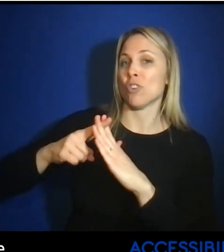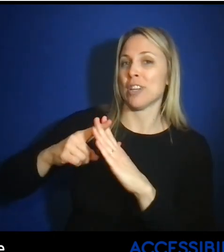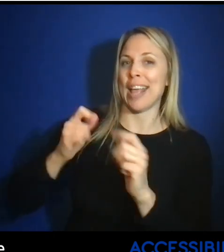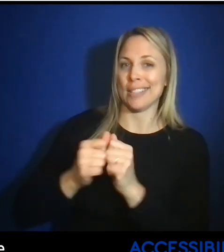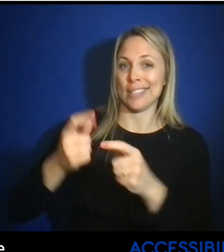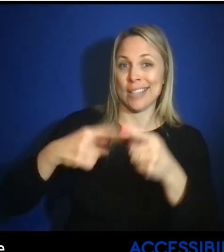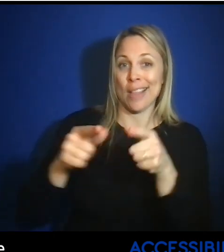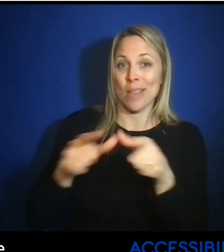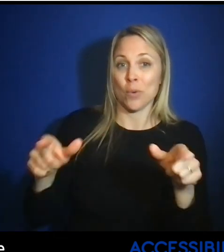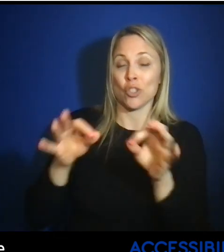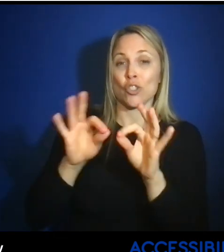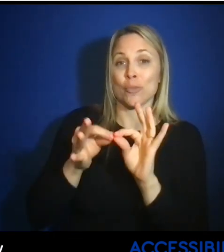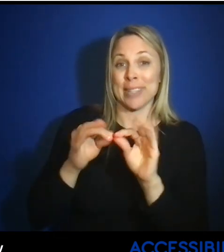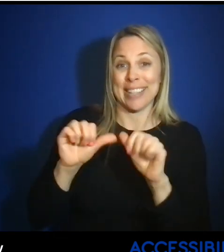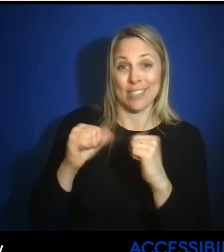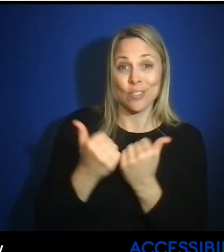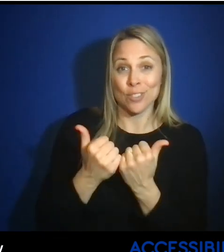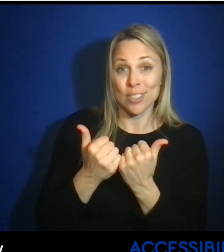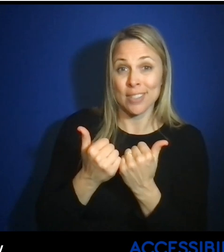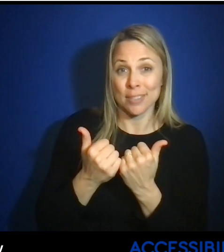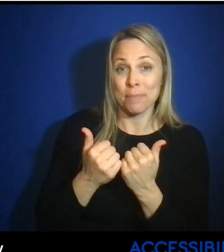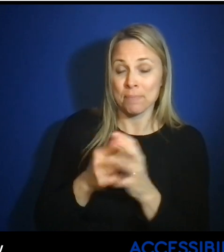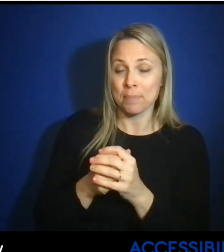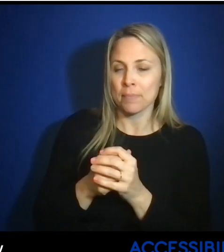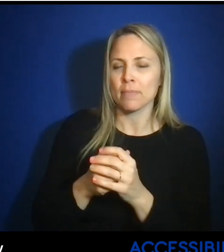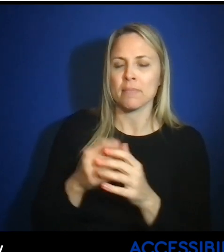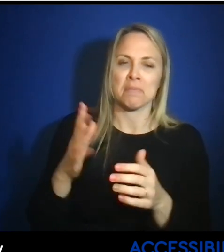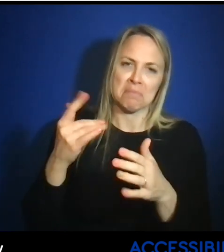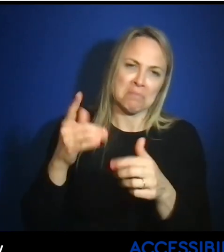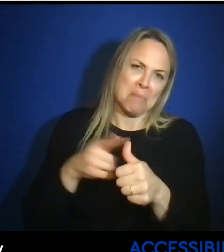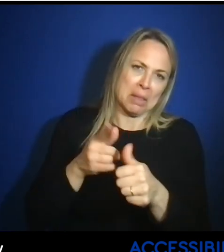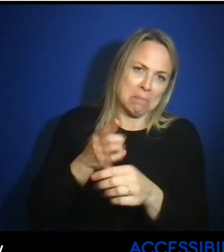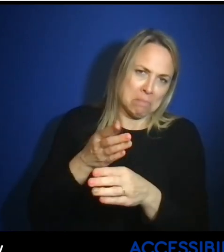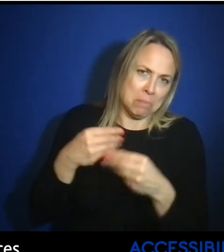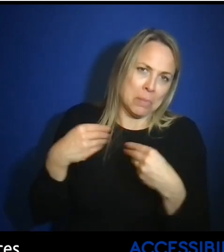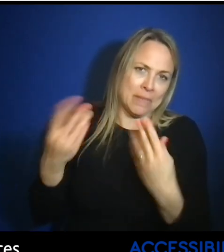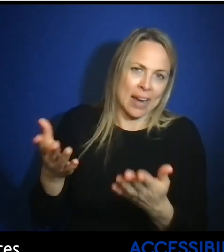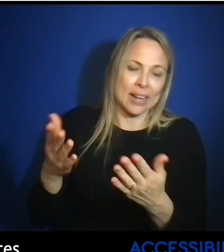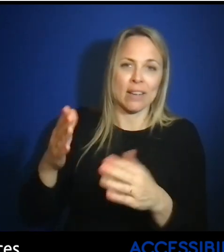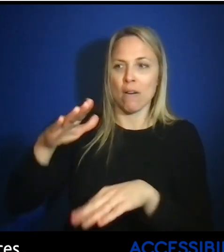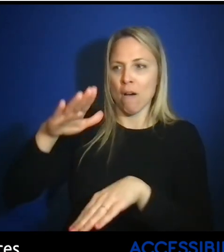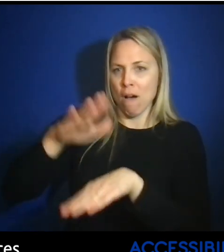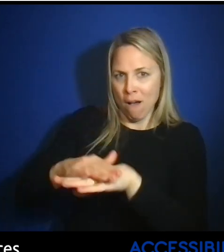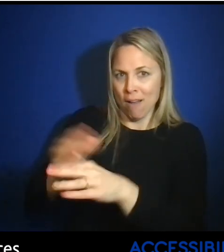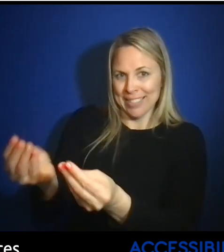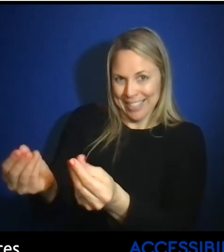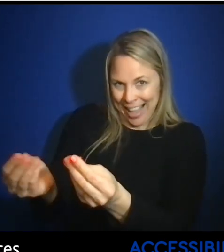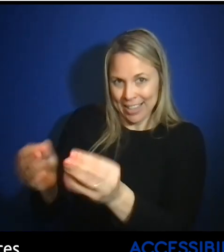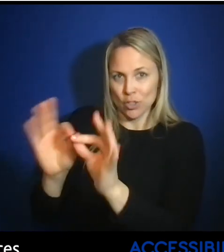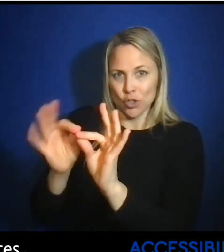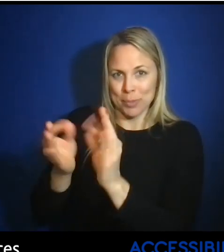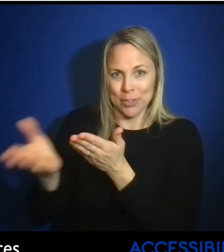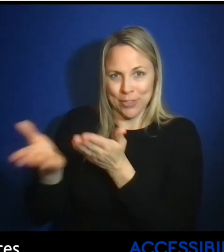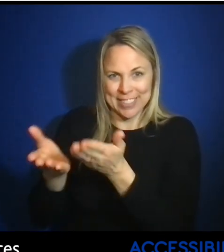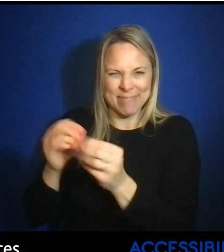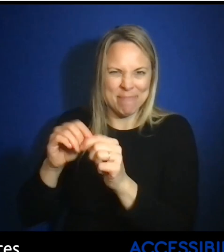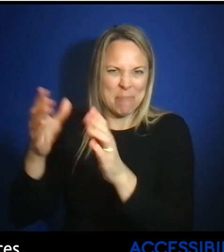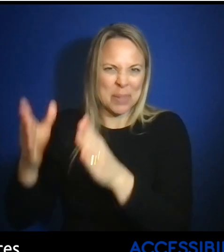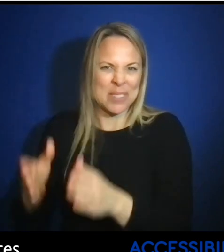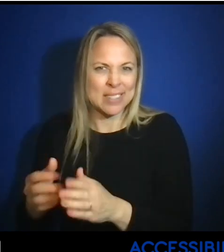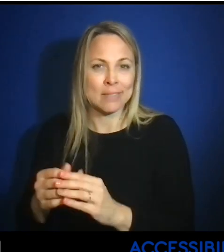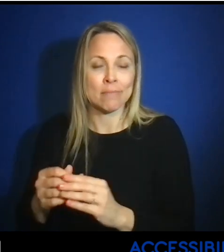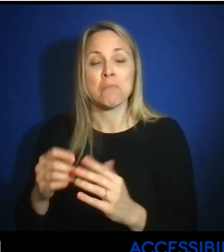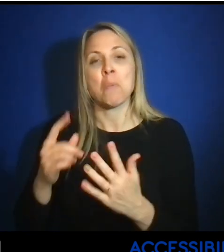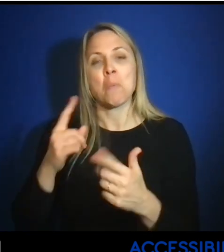as a sign language interpreting agency, so primarily providing on-site interpreting services.